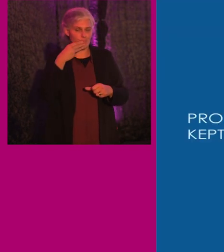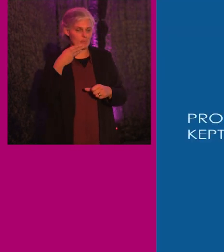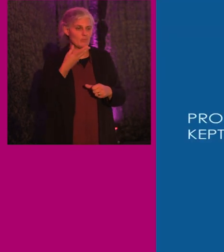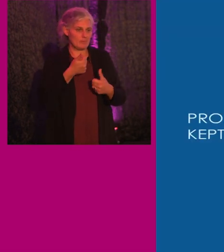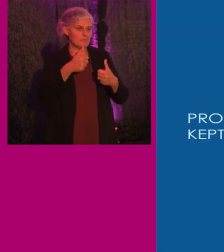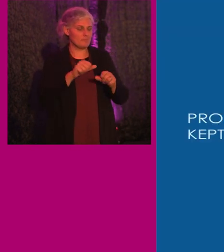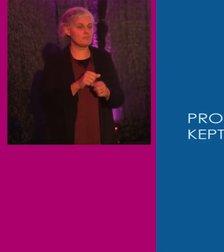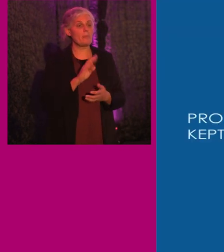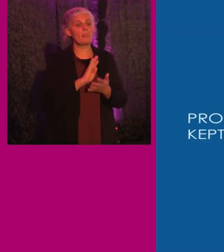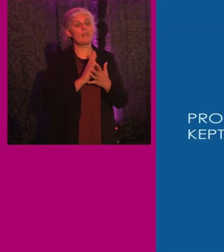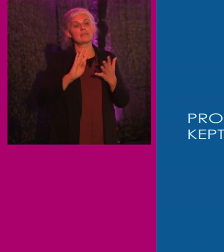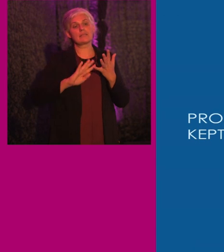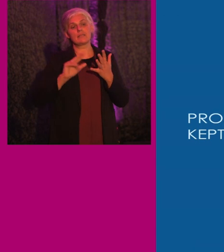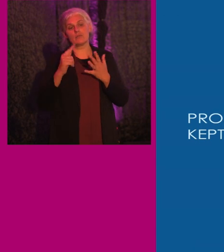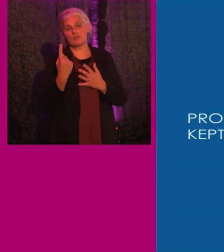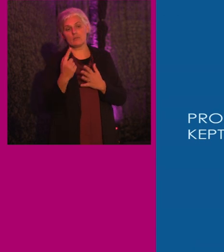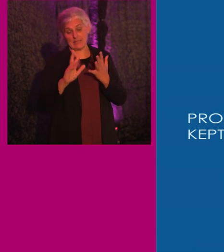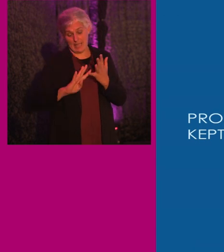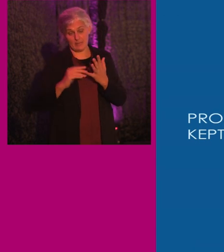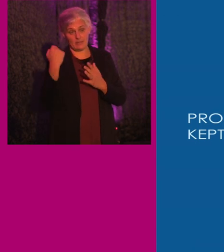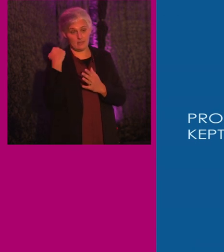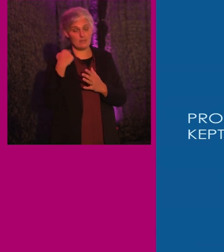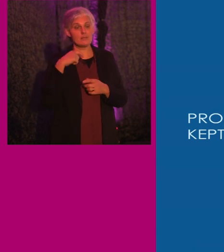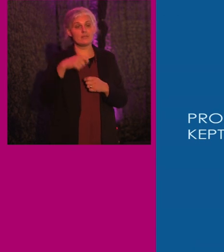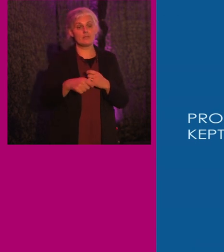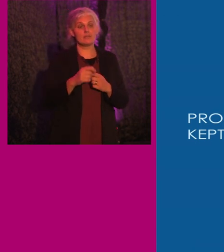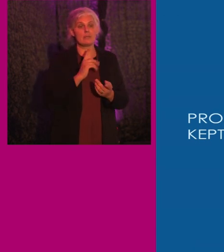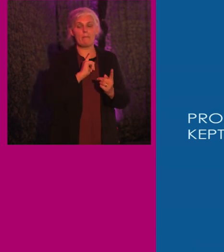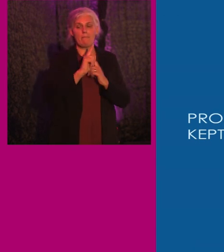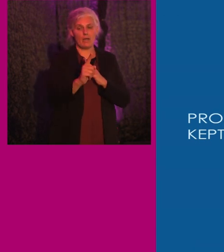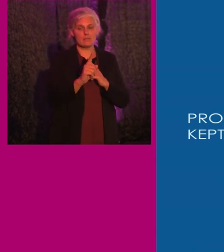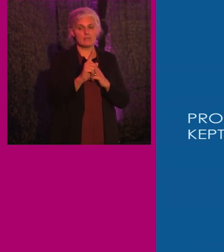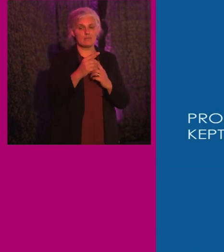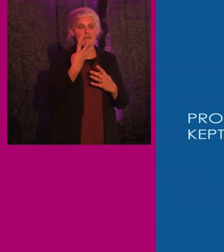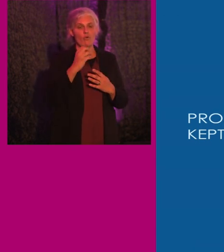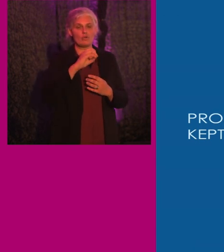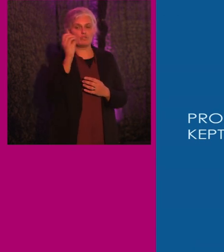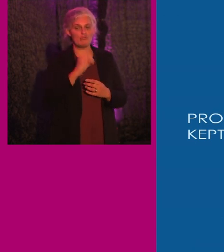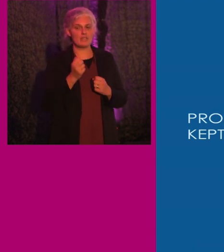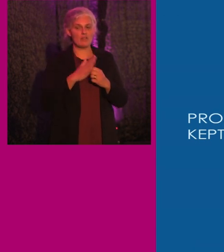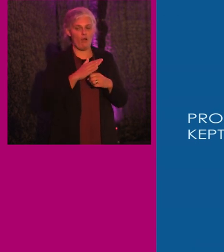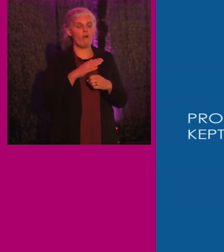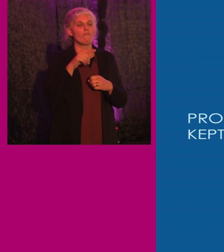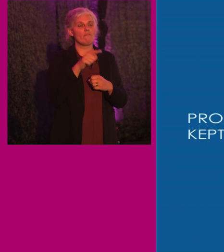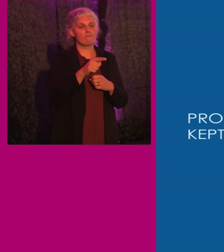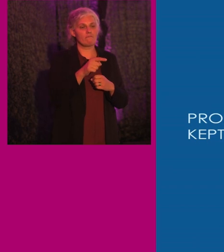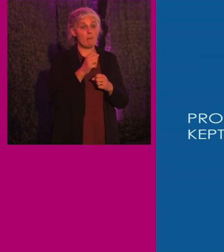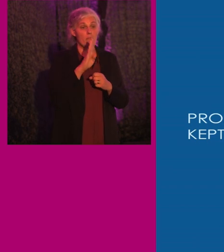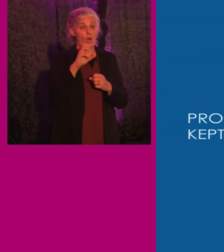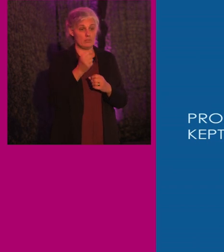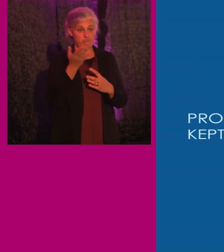In 1989, the year before the ADA was passed, 40% of fixed-route buses were accessible.